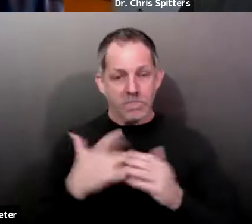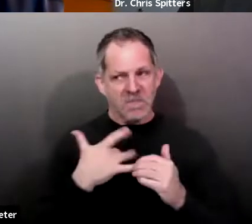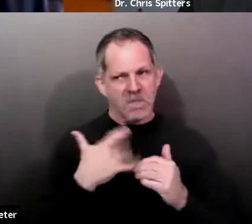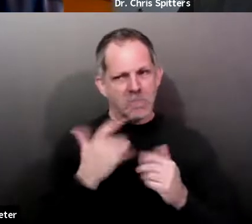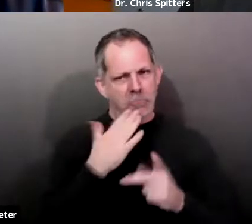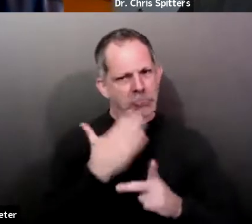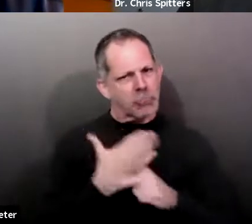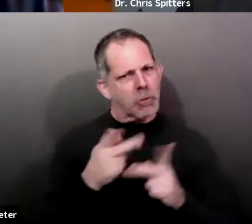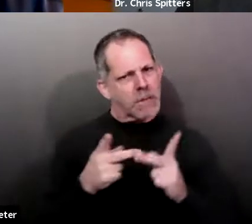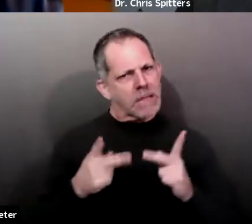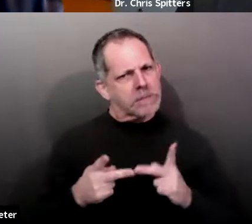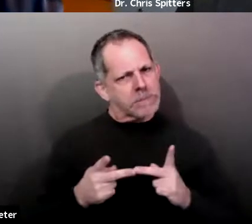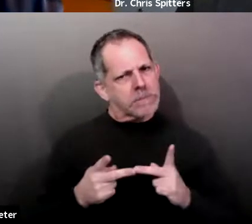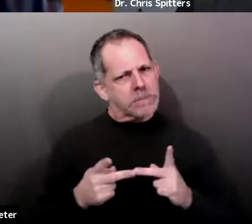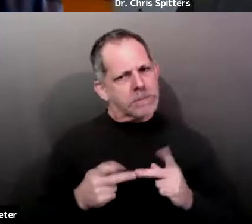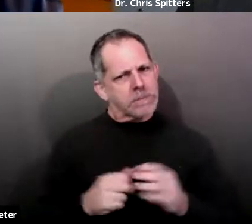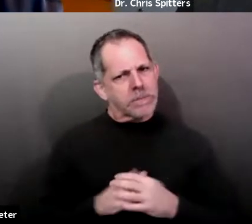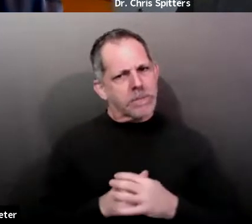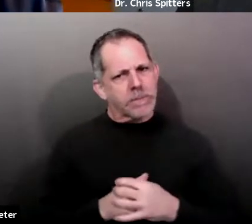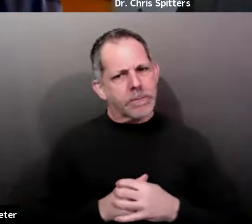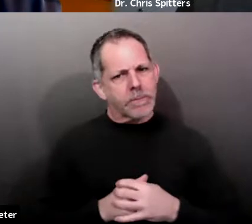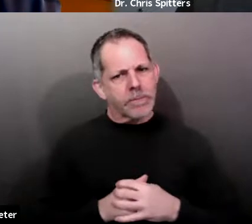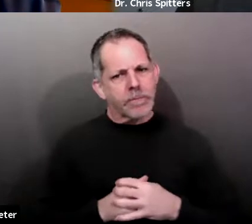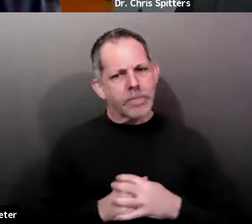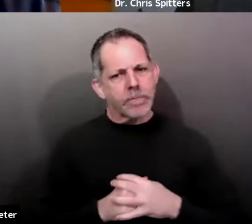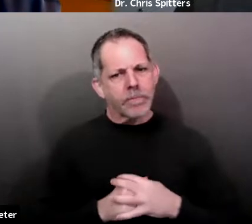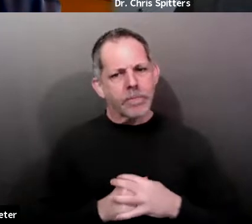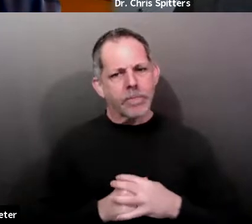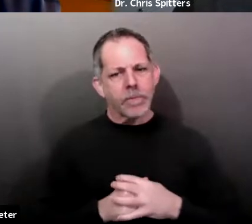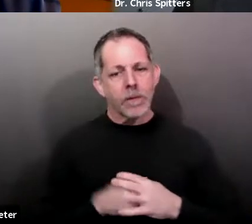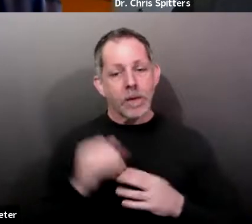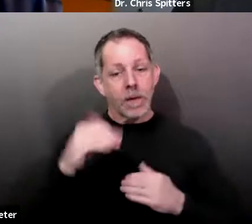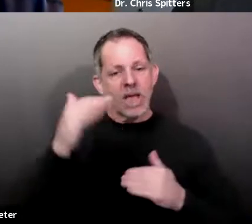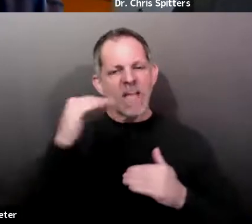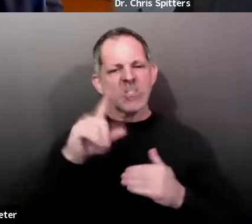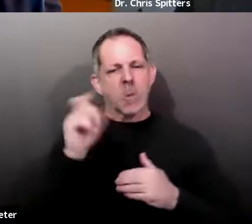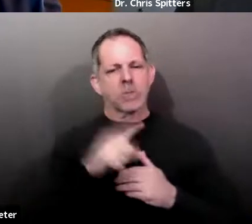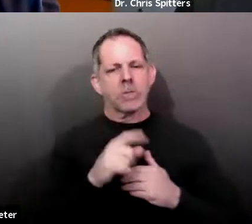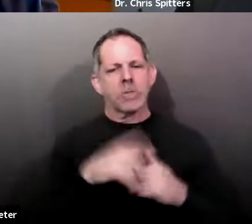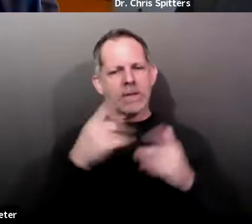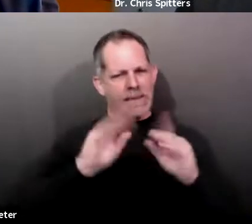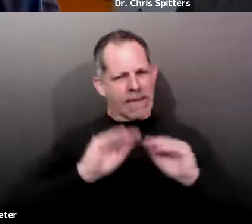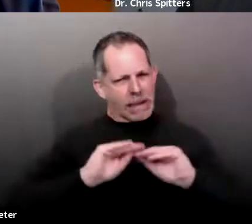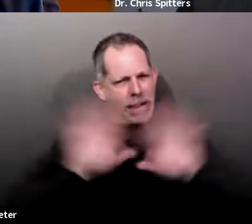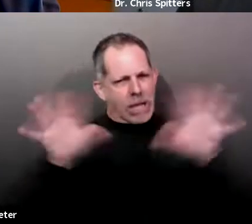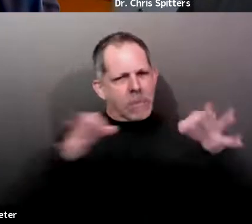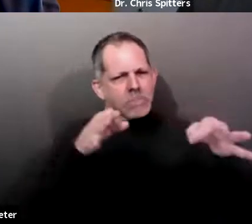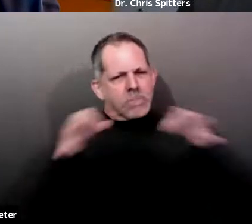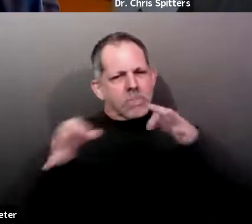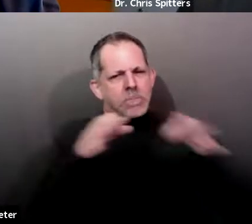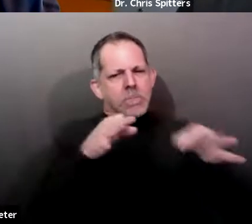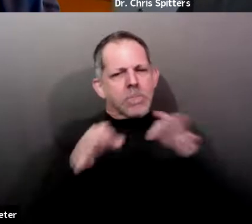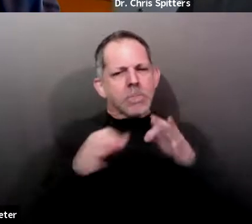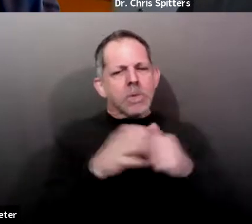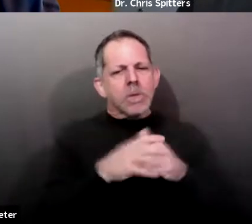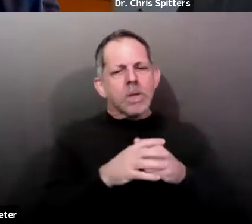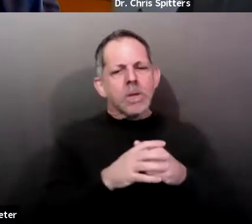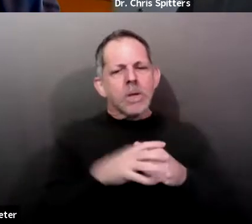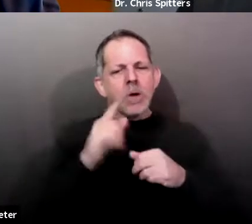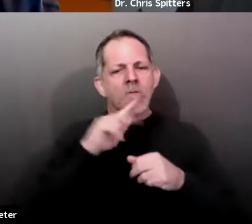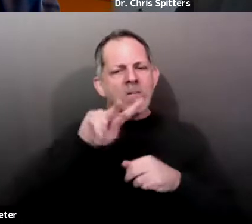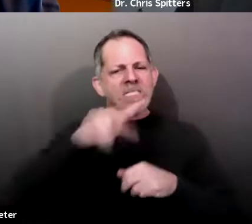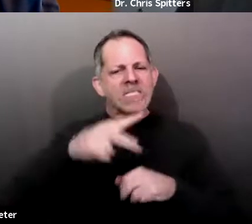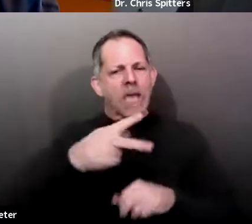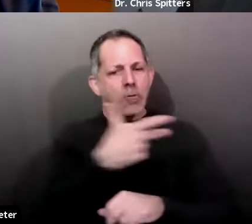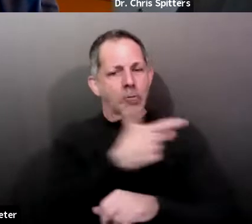let's see, can you clarify what you meant by diminishing returns for second doses? So are you saying many people aren't coming back to get their second